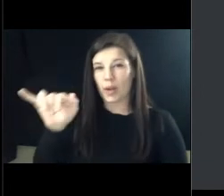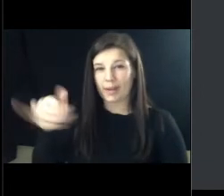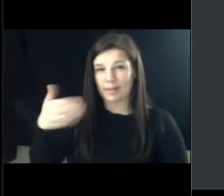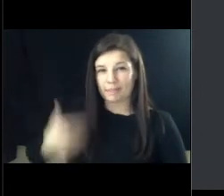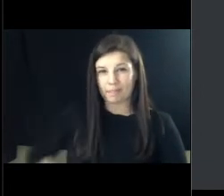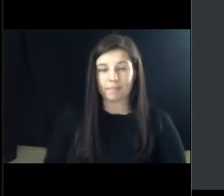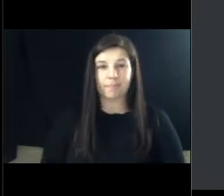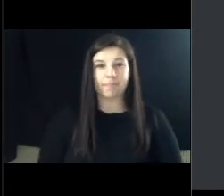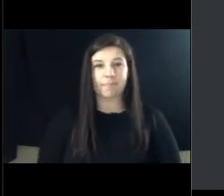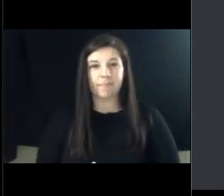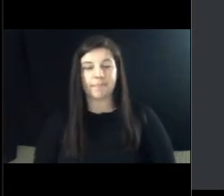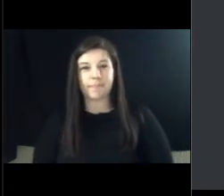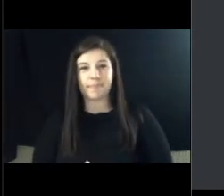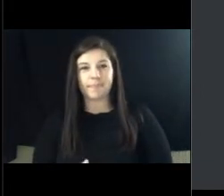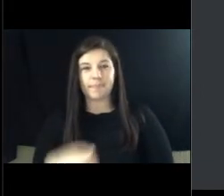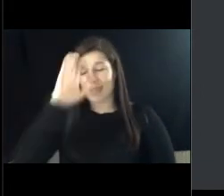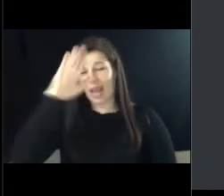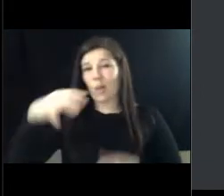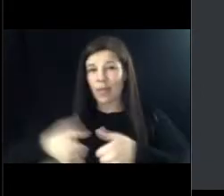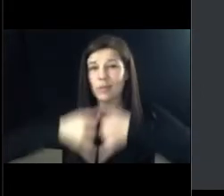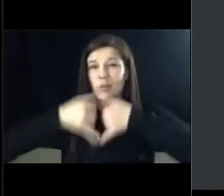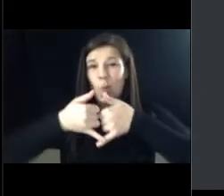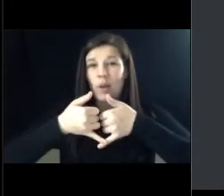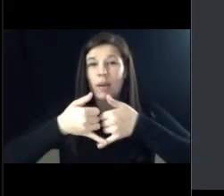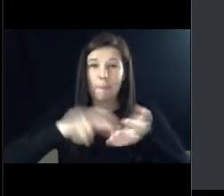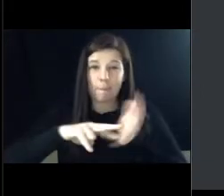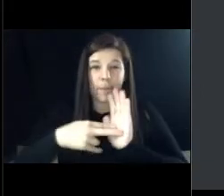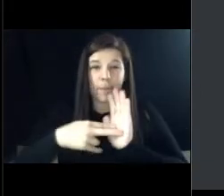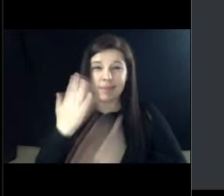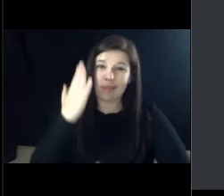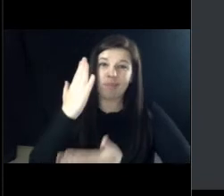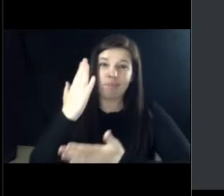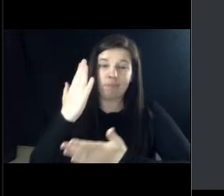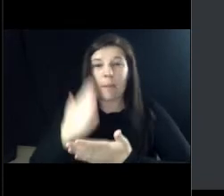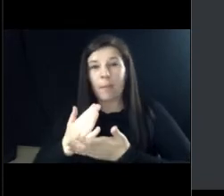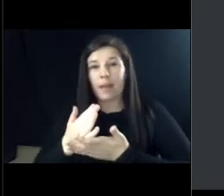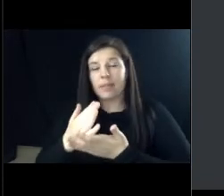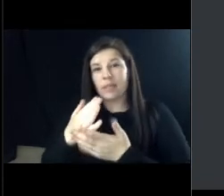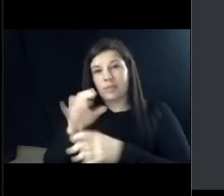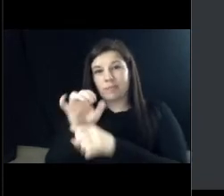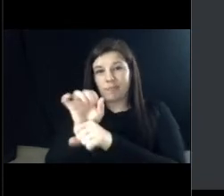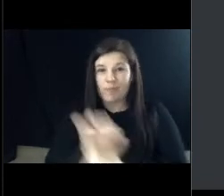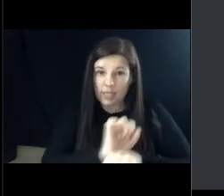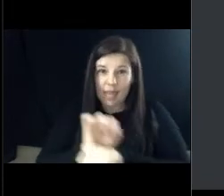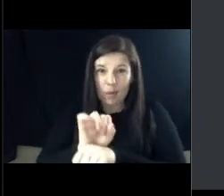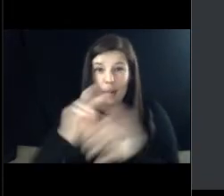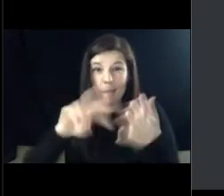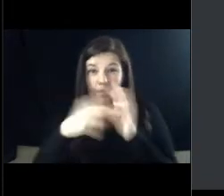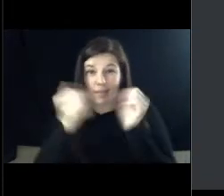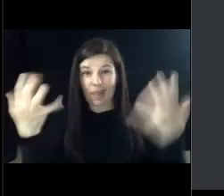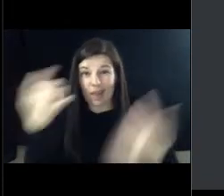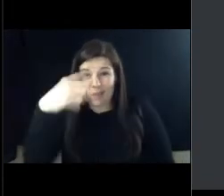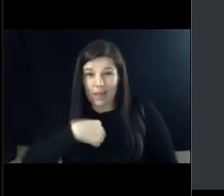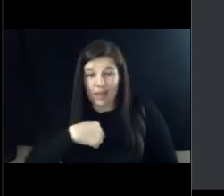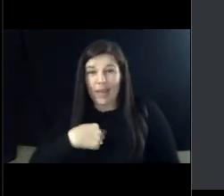Y'all know this award means, which is the Amincipation Proclamation. It means a lot to me. I found out about